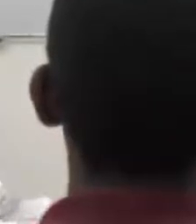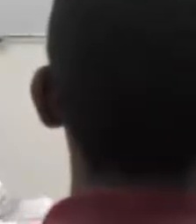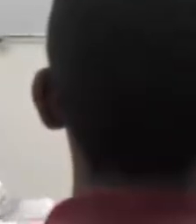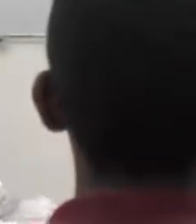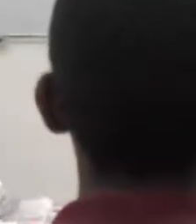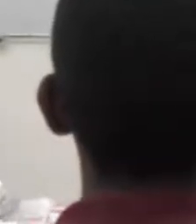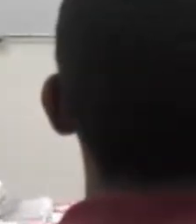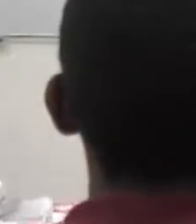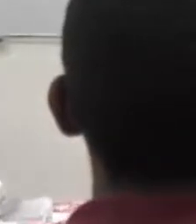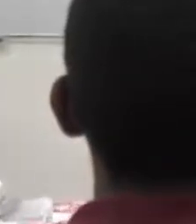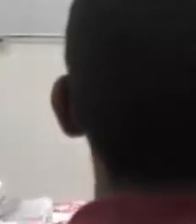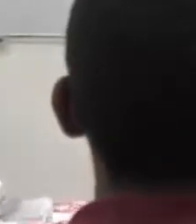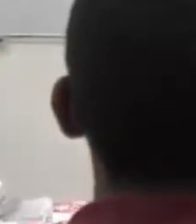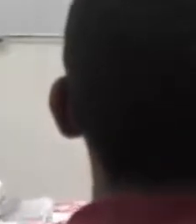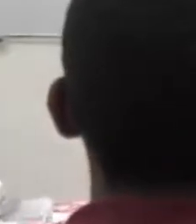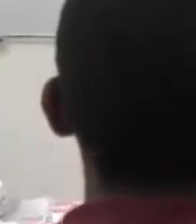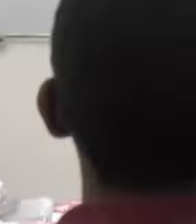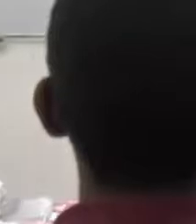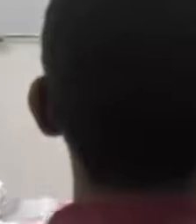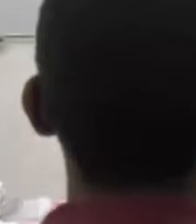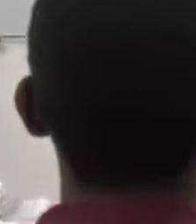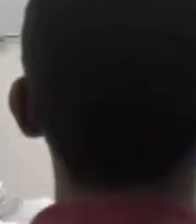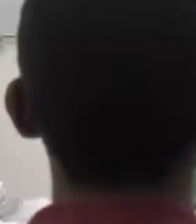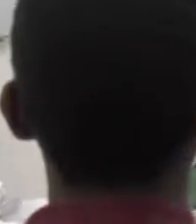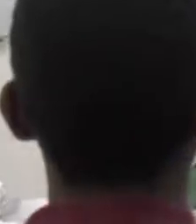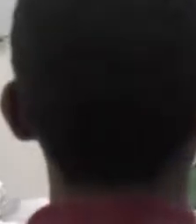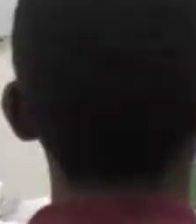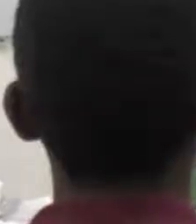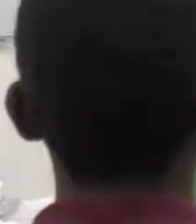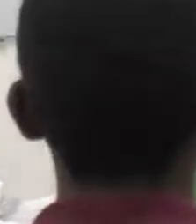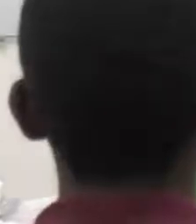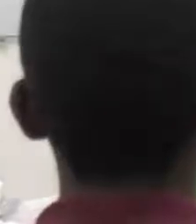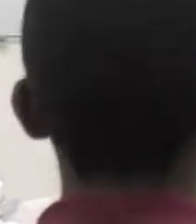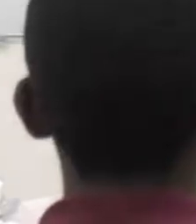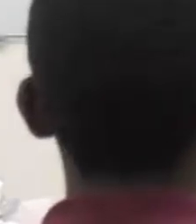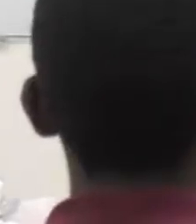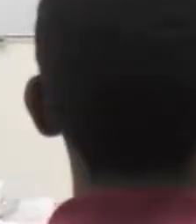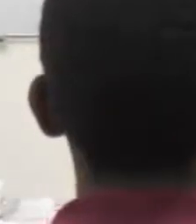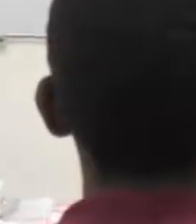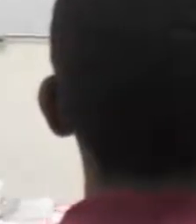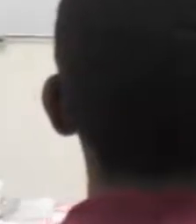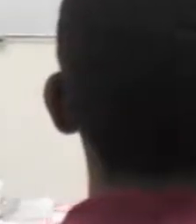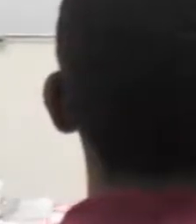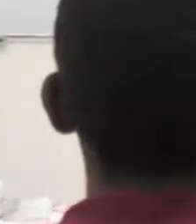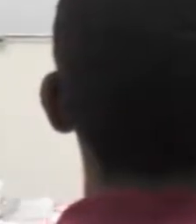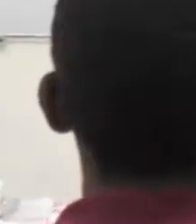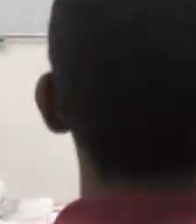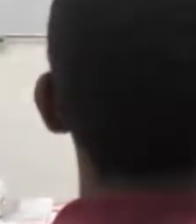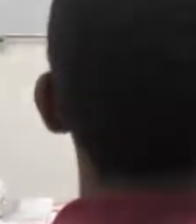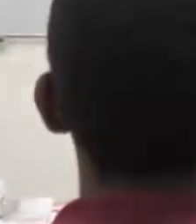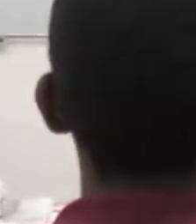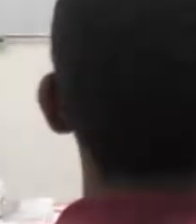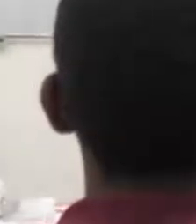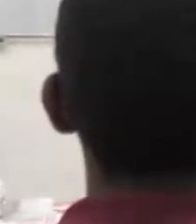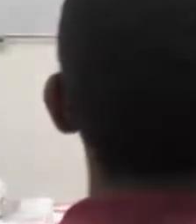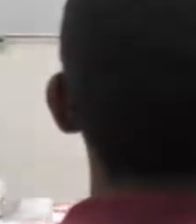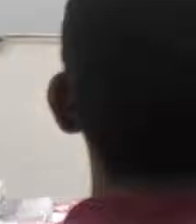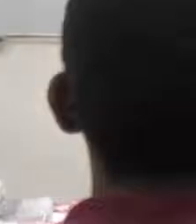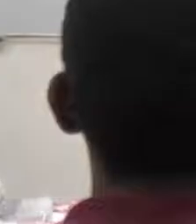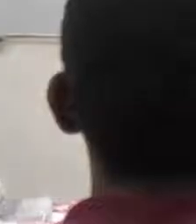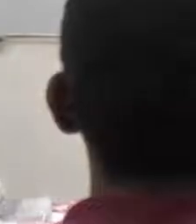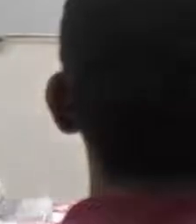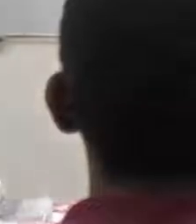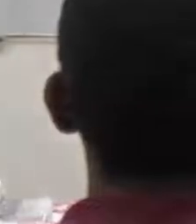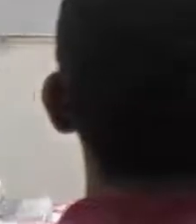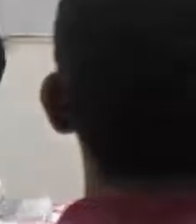he has allowed to remain amongst us. It's a great joy. Embrace this. Let us embrace this and give worth to this church,